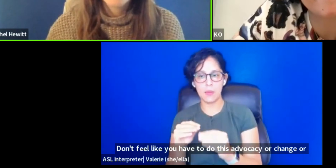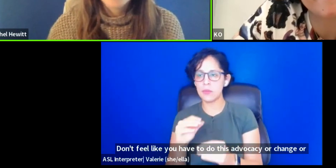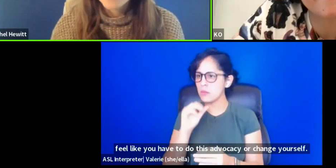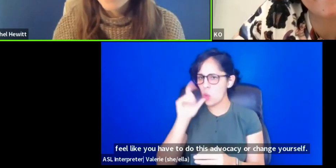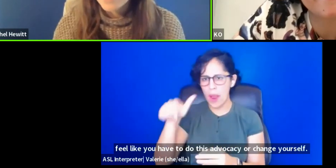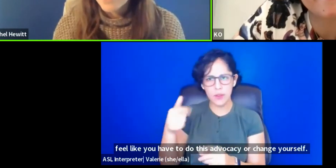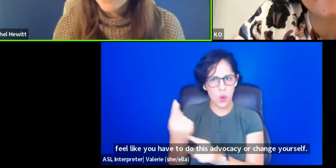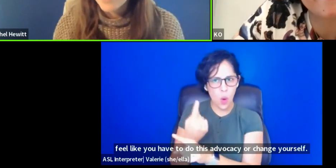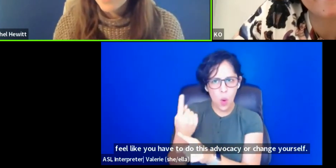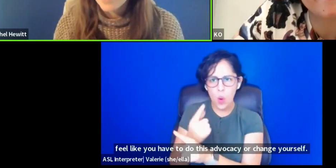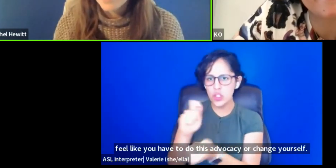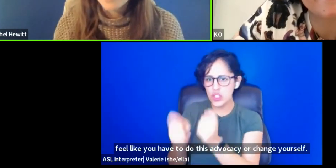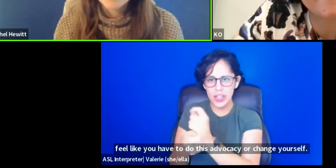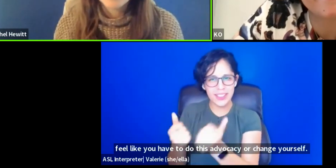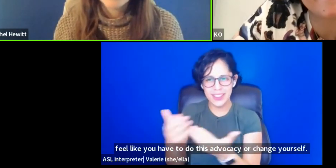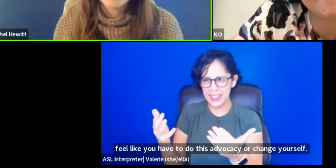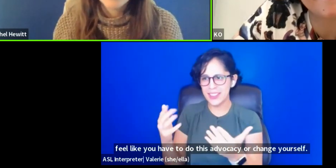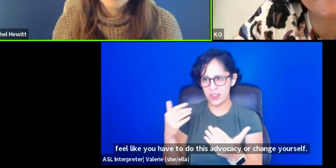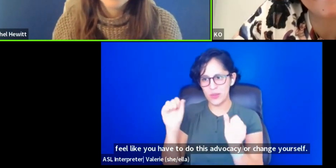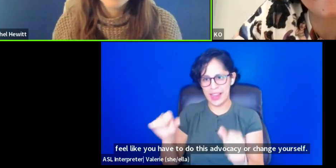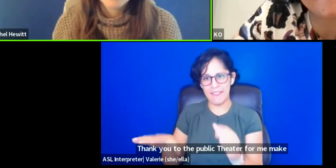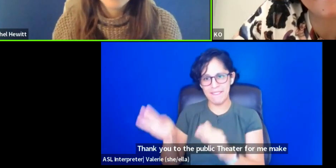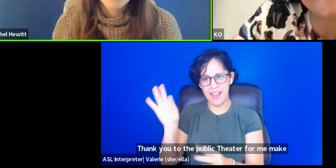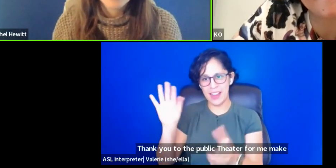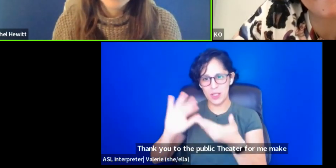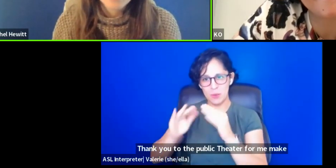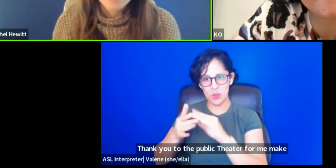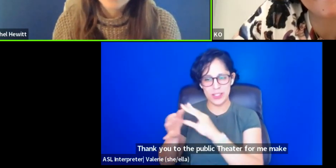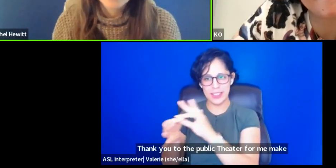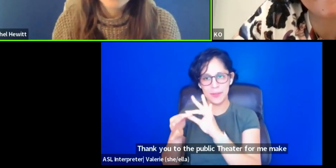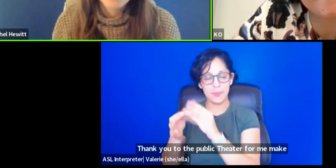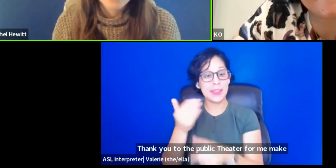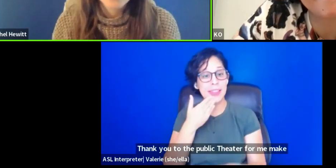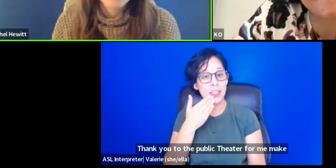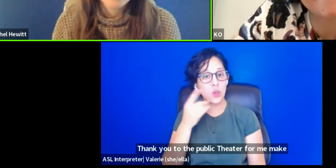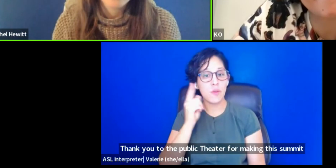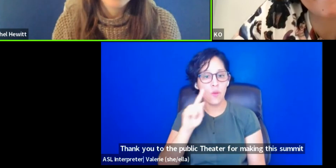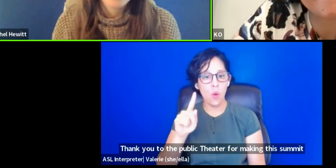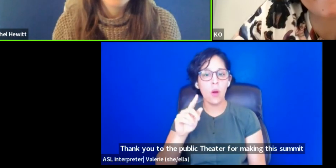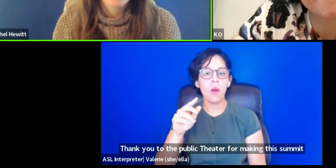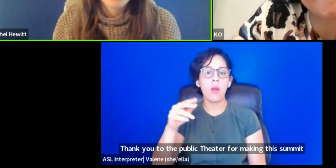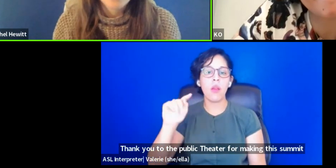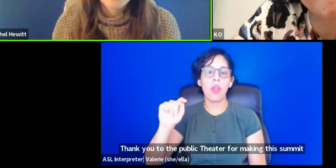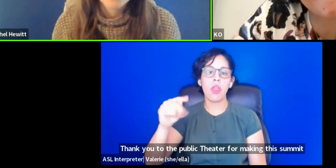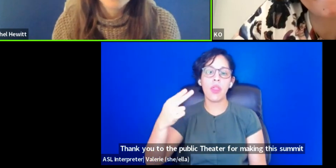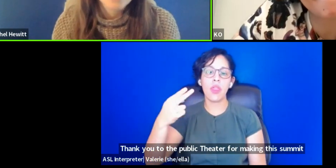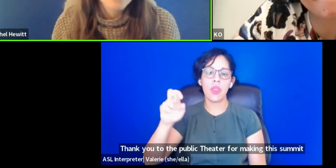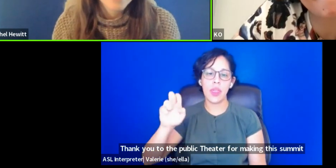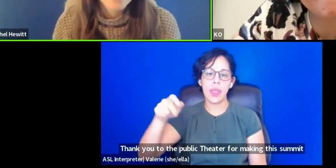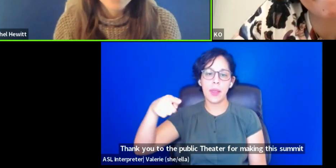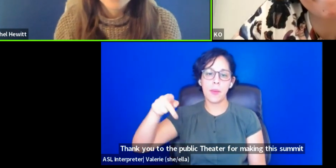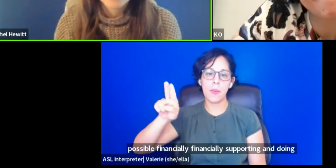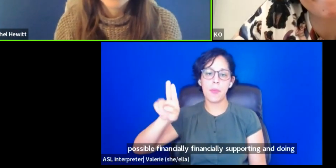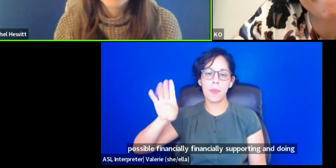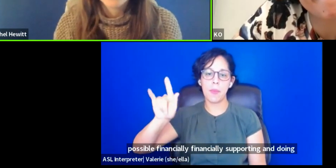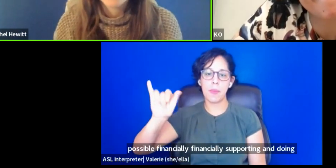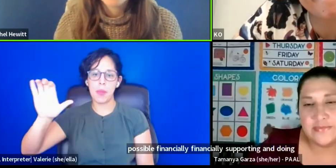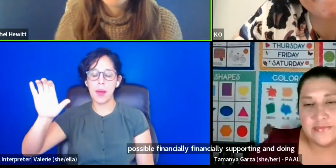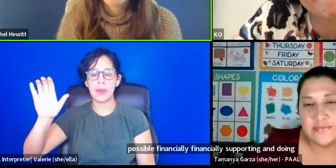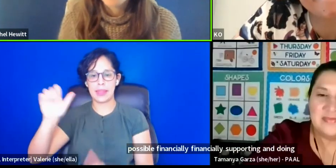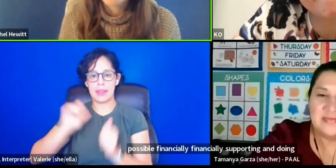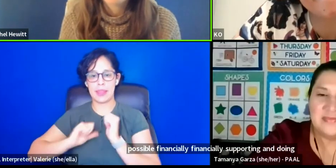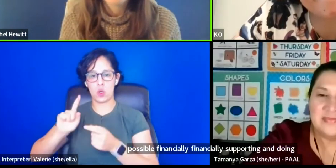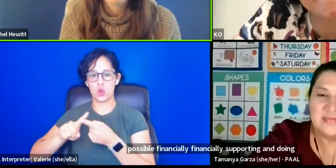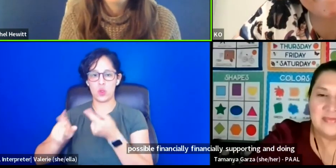thank you to the public theater for, um, making this summit possible financially and financially supporting and doing your own internal investigations into